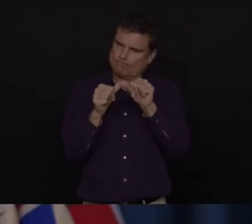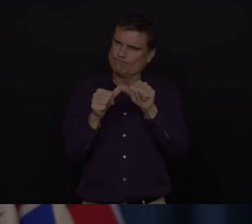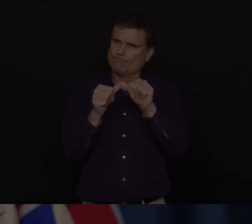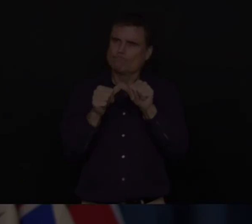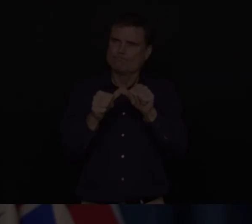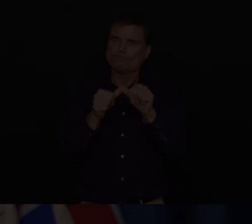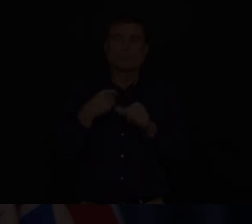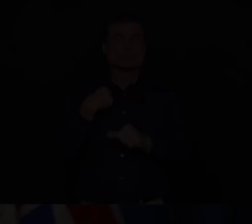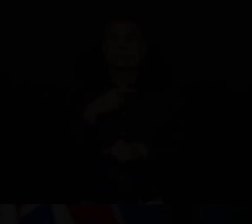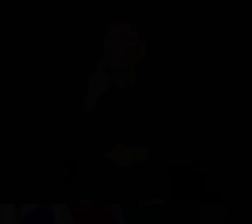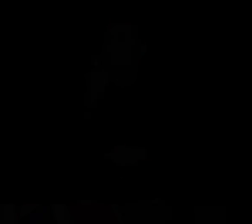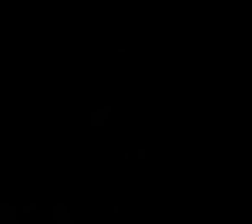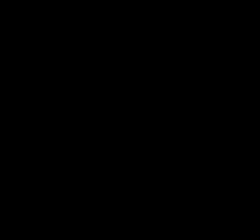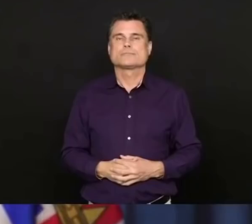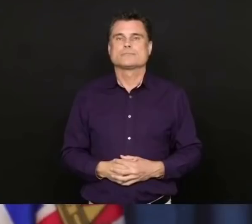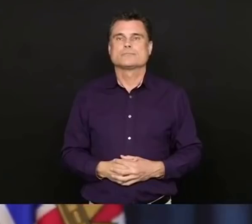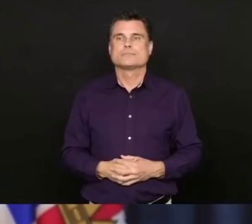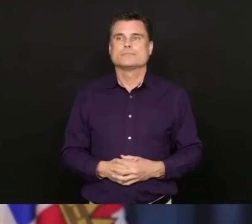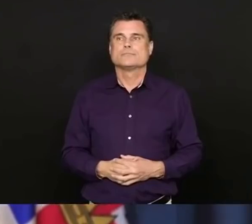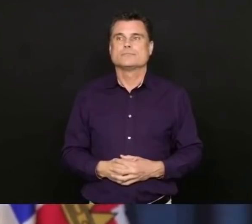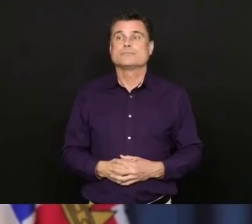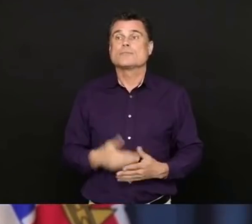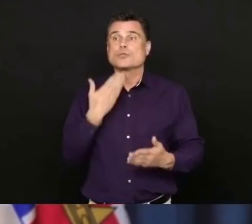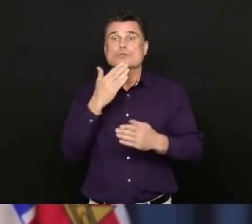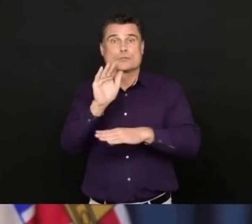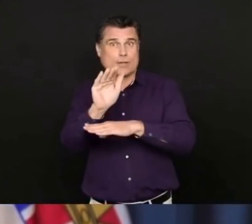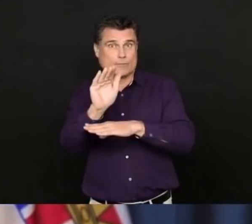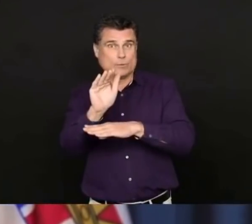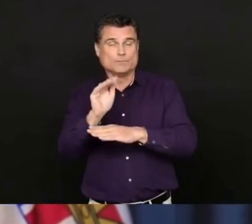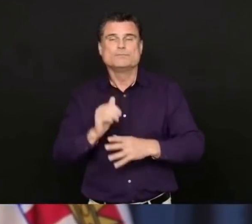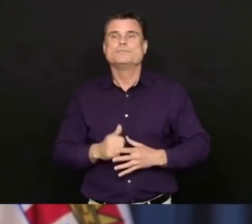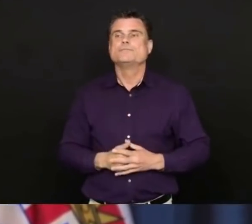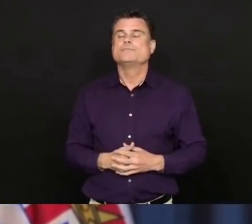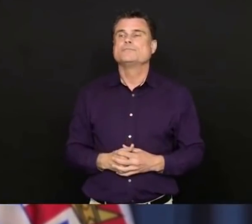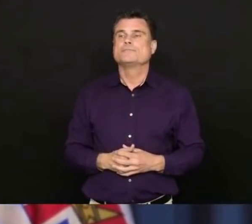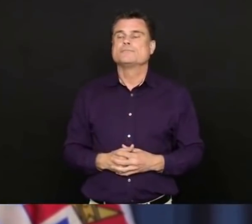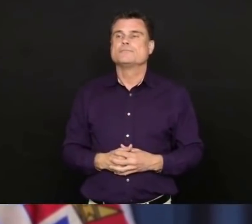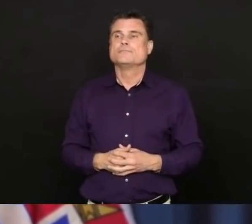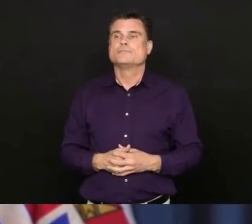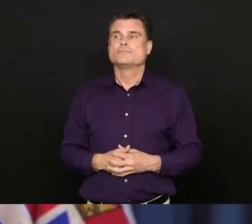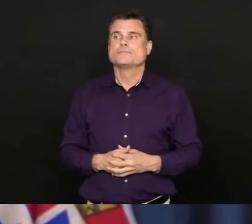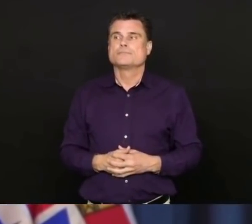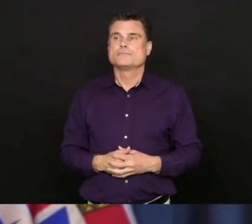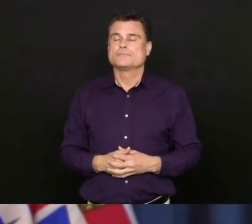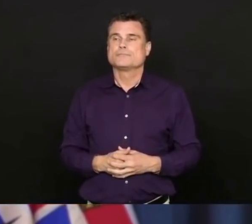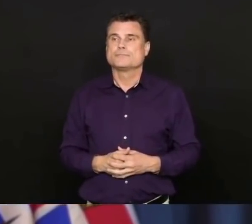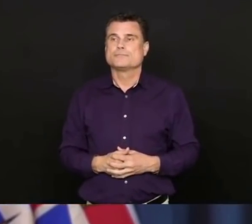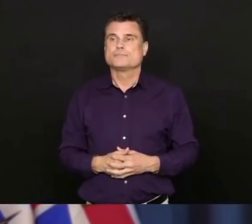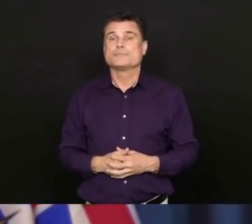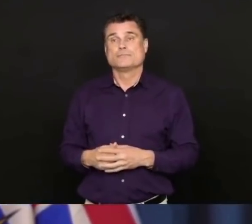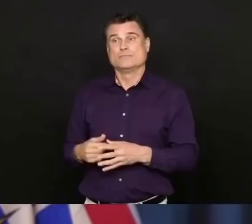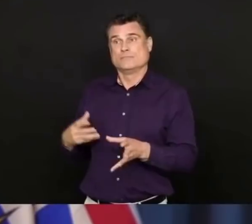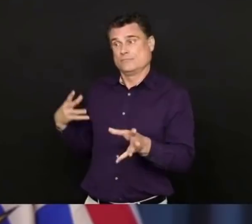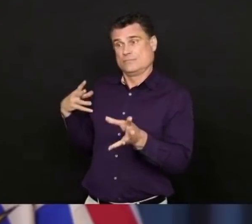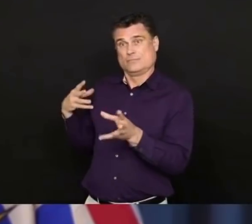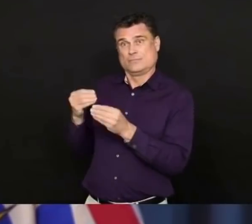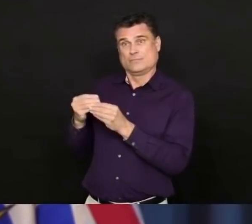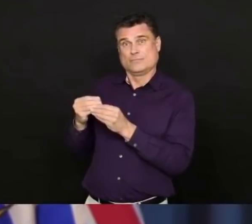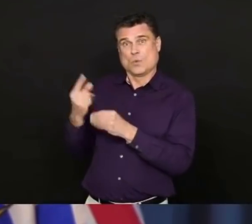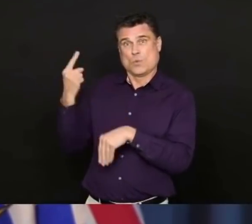across British Columbia. Thank you, good afternoon. For our case update today,